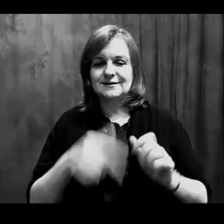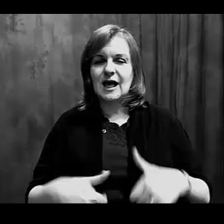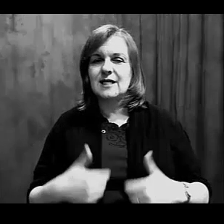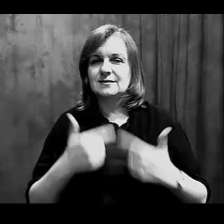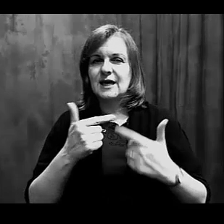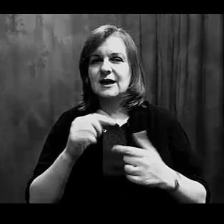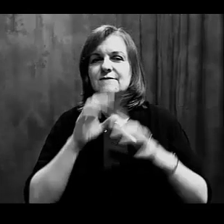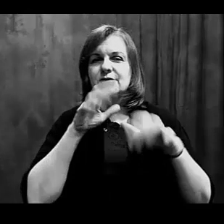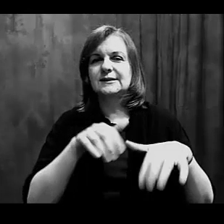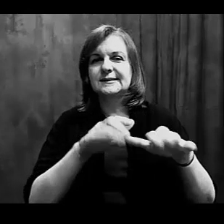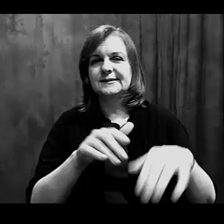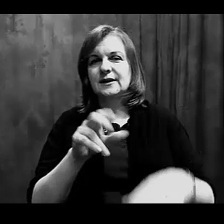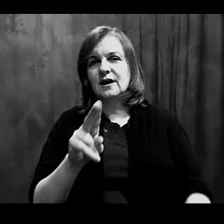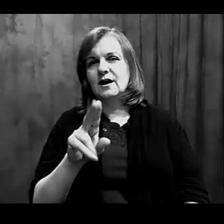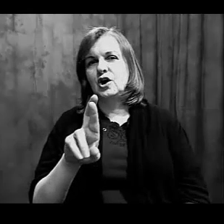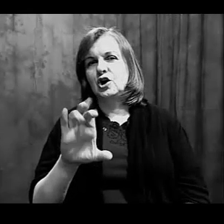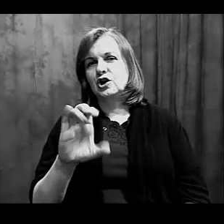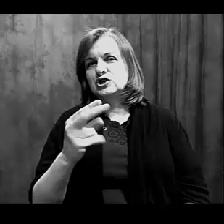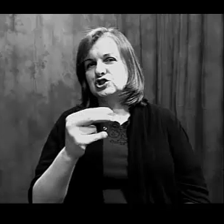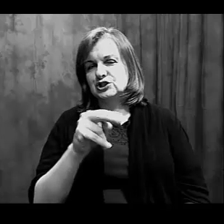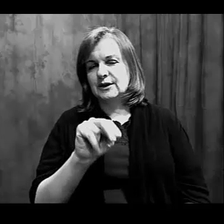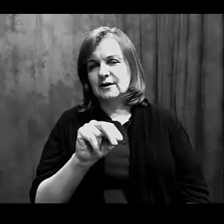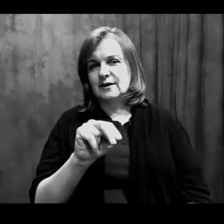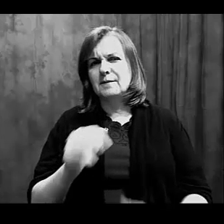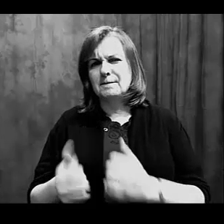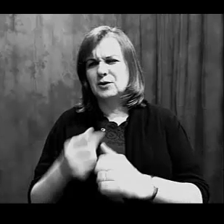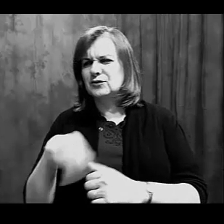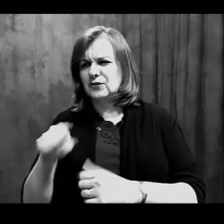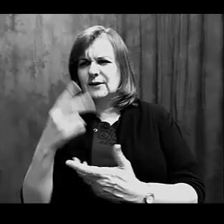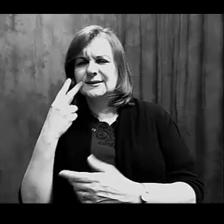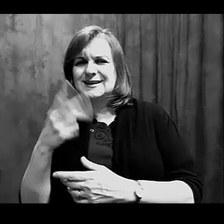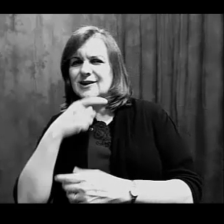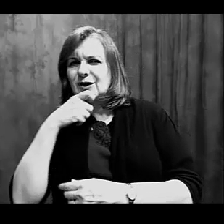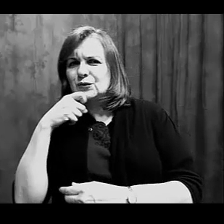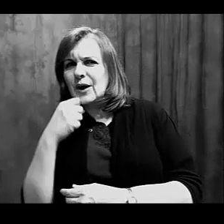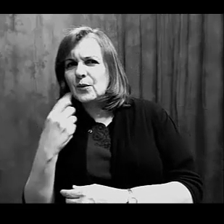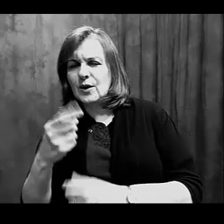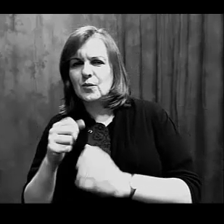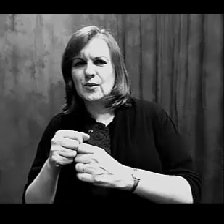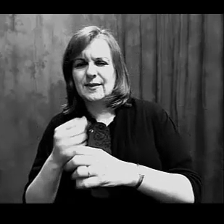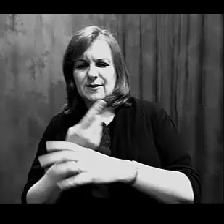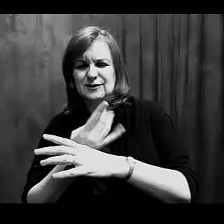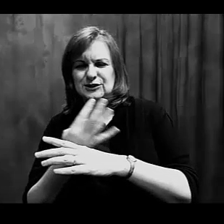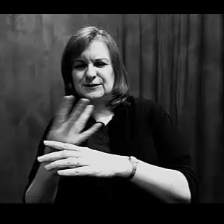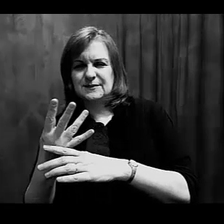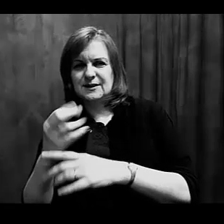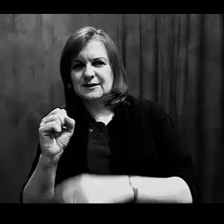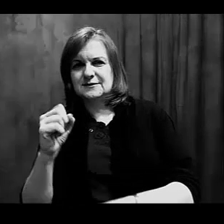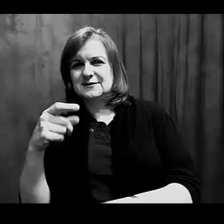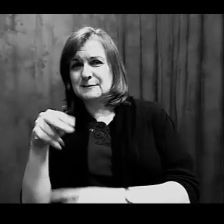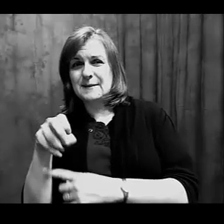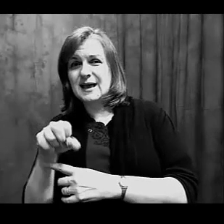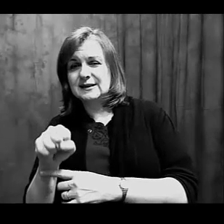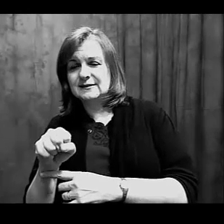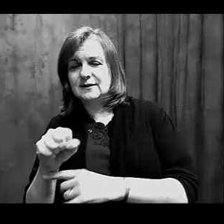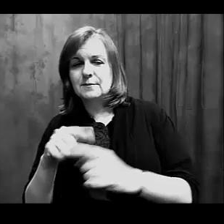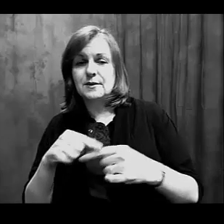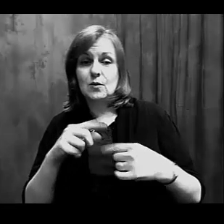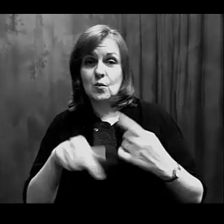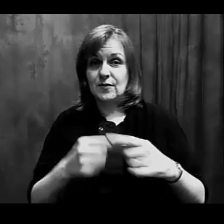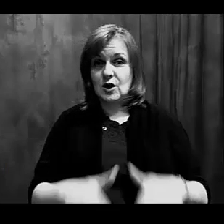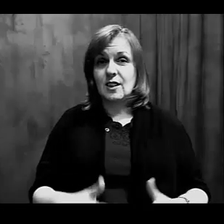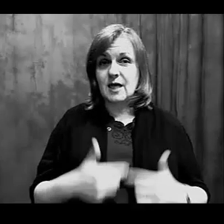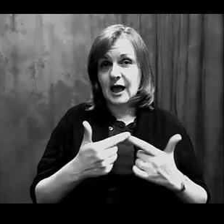urchin. While it's alive, many of you have seen them dried out with spines, very prickly spines like a porcupine.